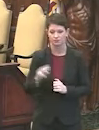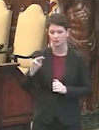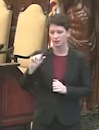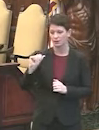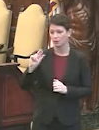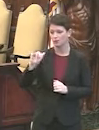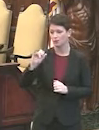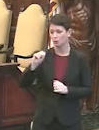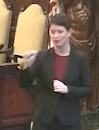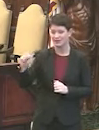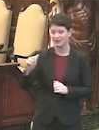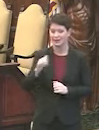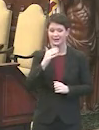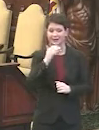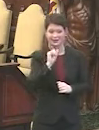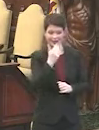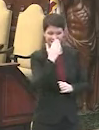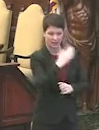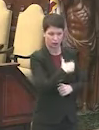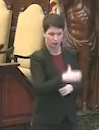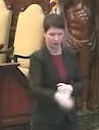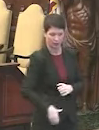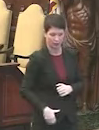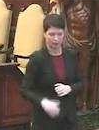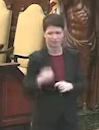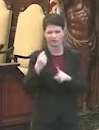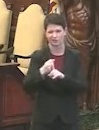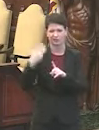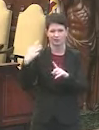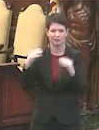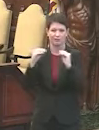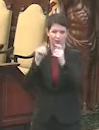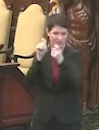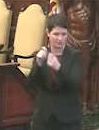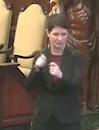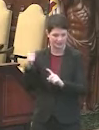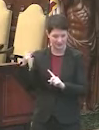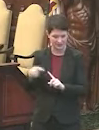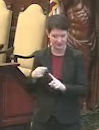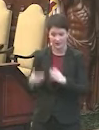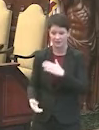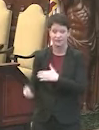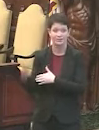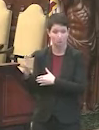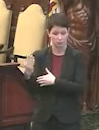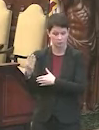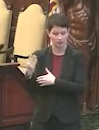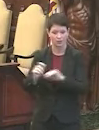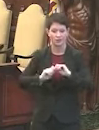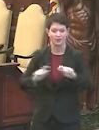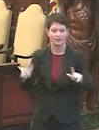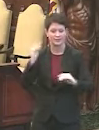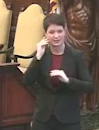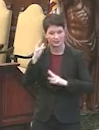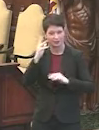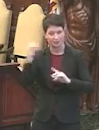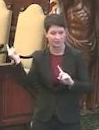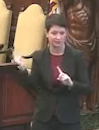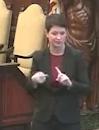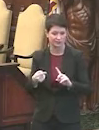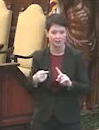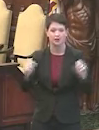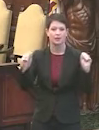Marissa. Yeah, thank you, mayor. Um, just to give you a bit more of the specifics this, this morning, we, uh, released information around